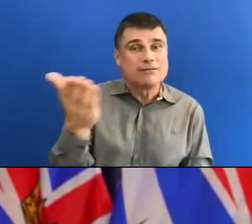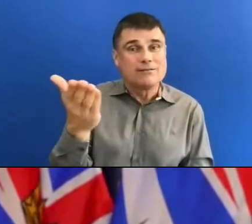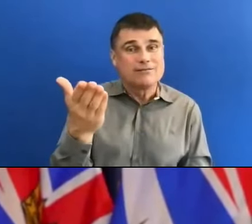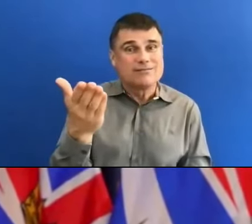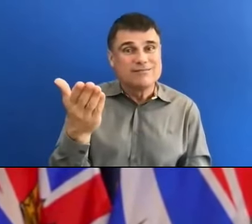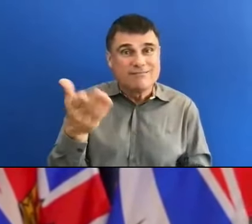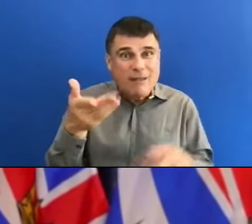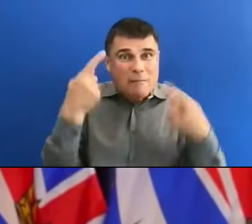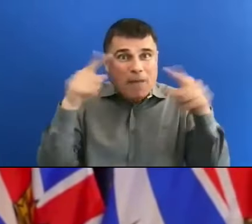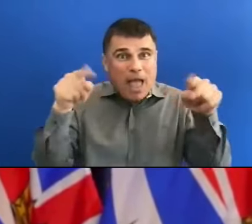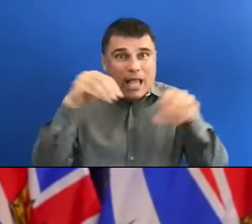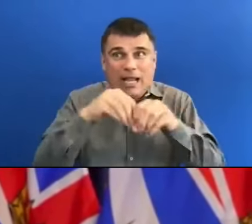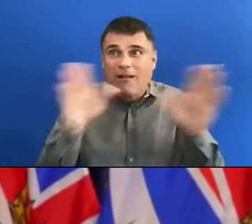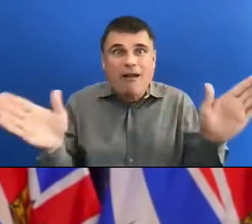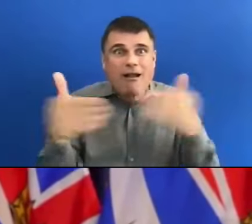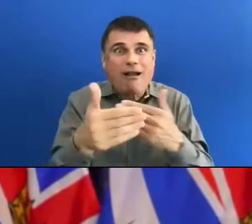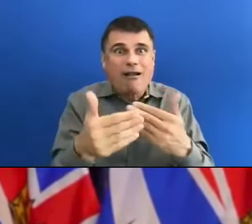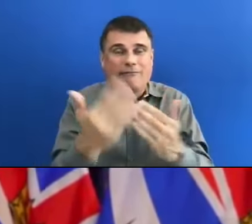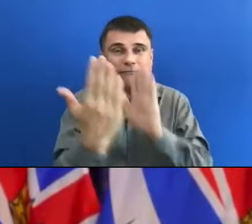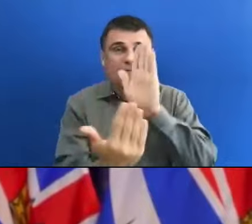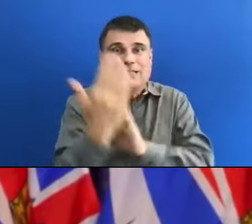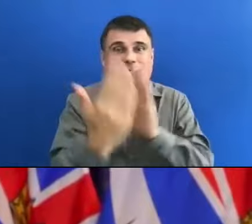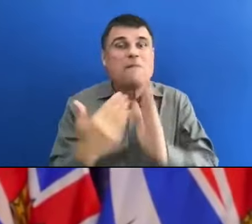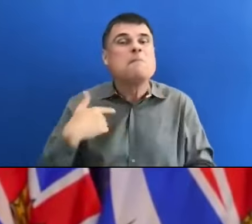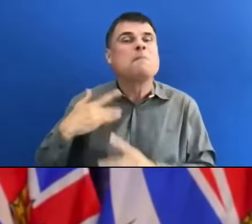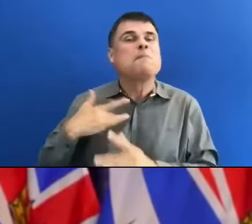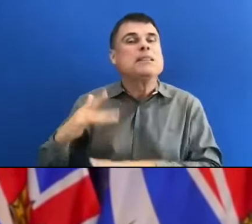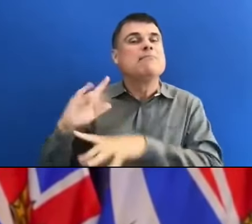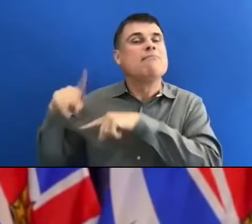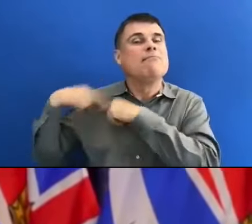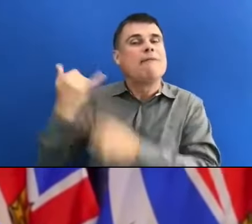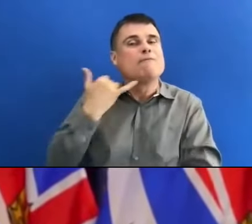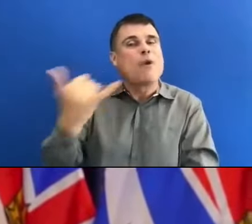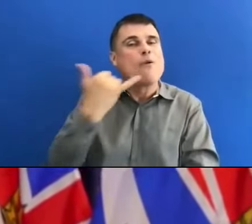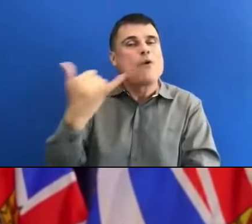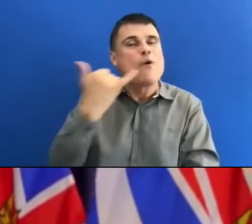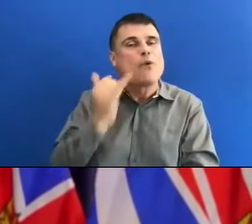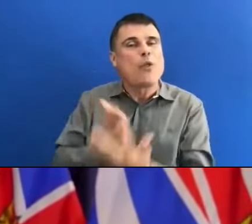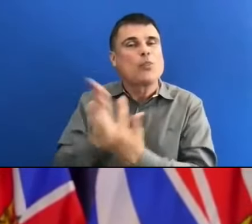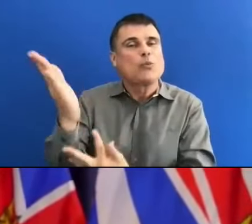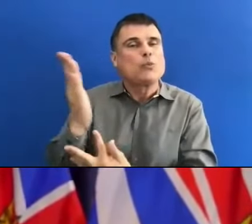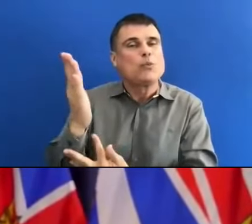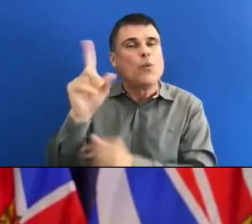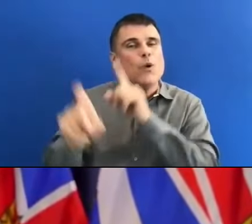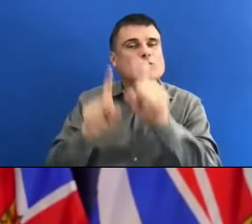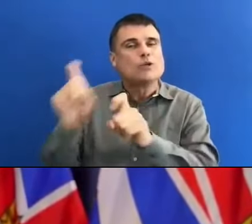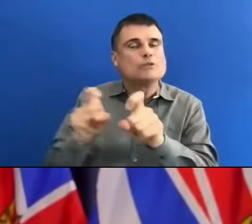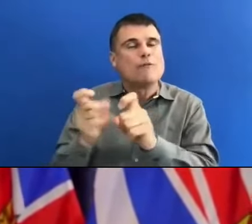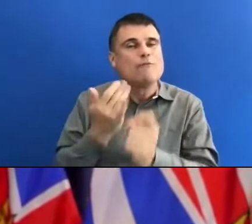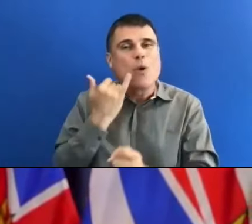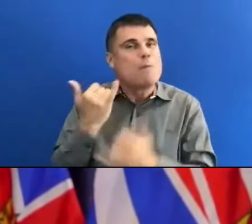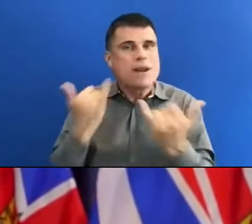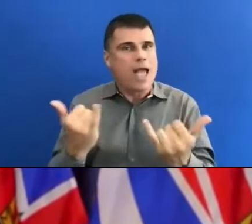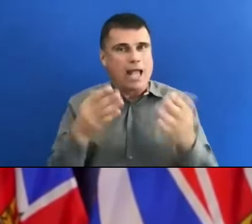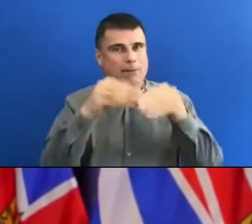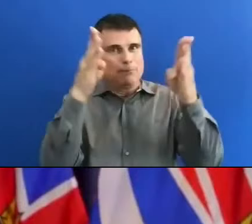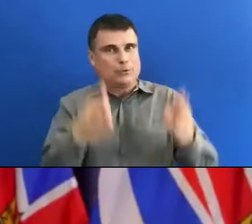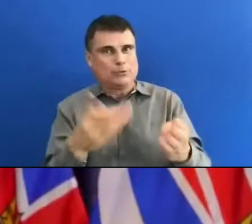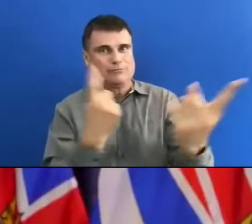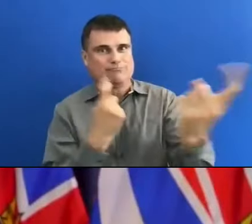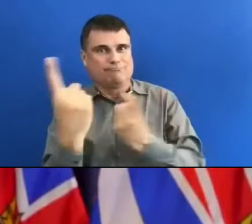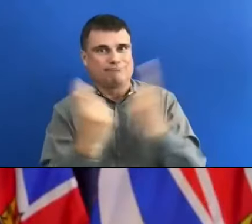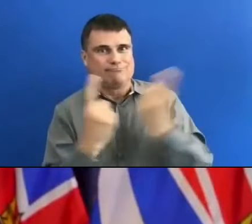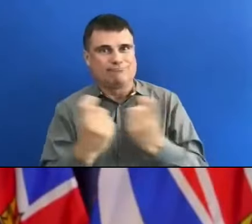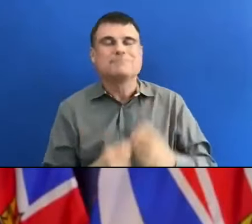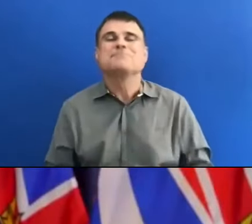Thank you. Get on the phone. Call in. Thank you, Premier. As a reminder to everybody on the phone line, please press star